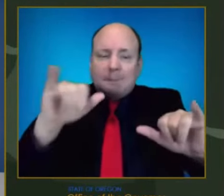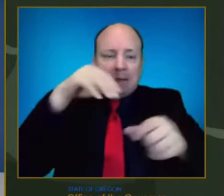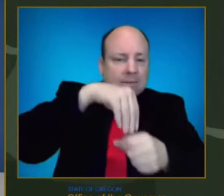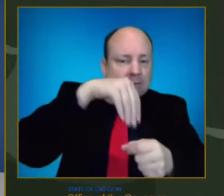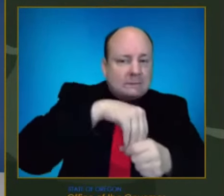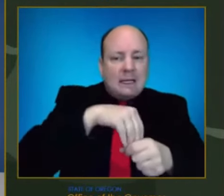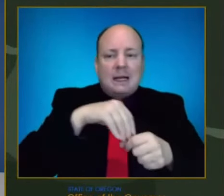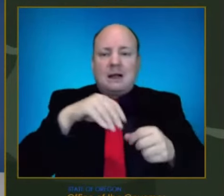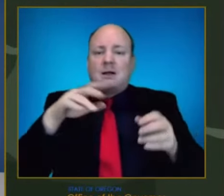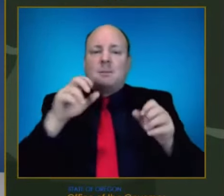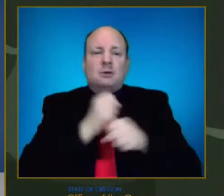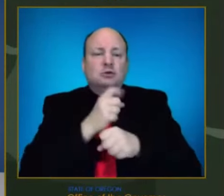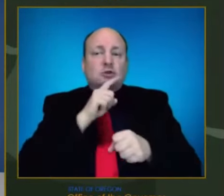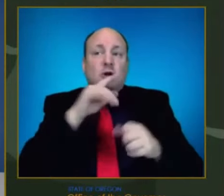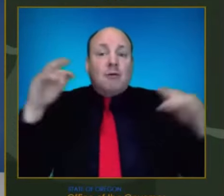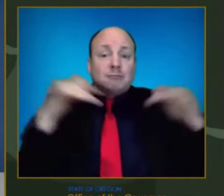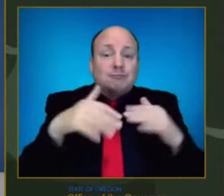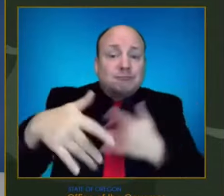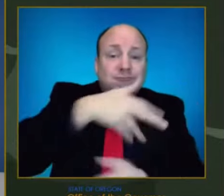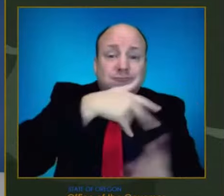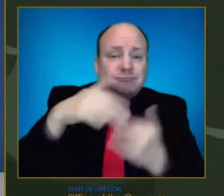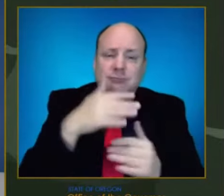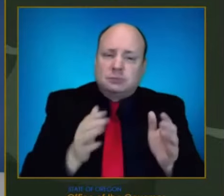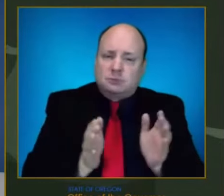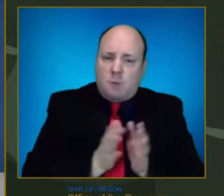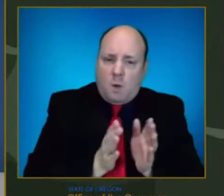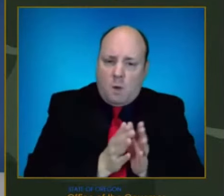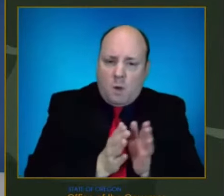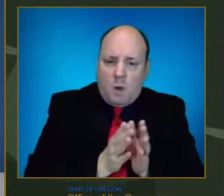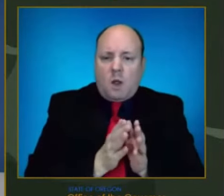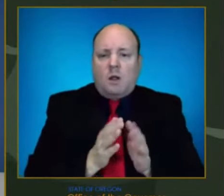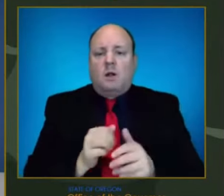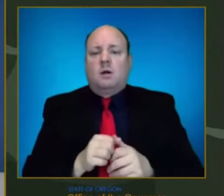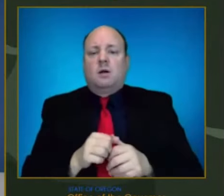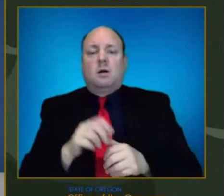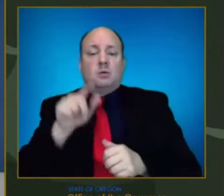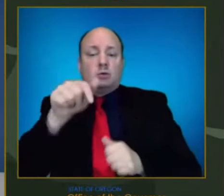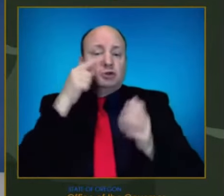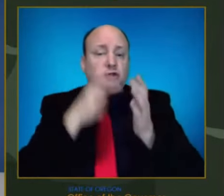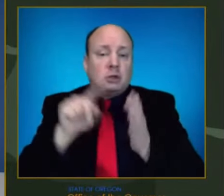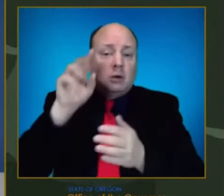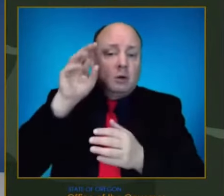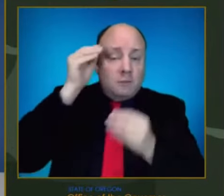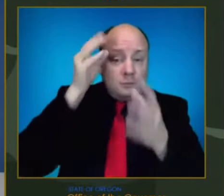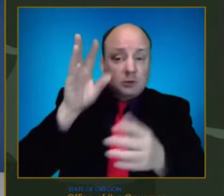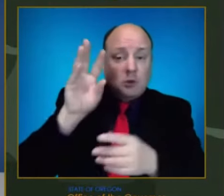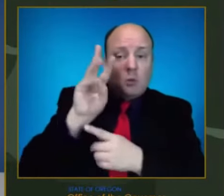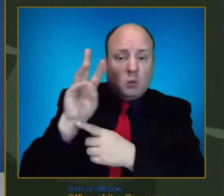you can get a booster, go to www.getvaccinatedoregon